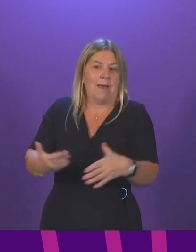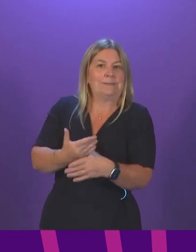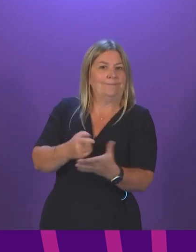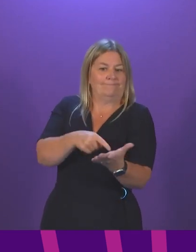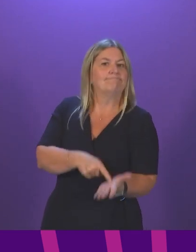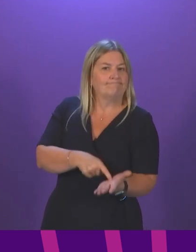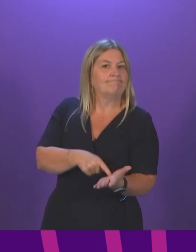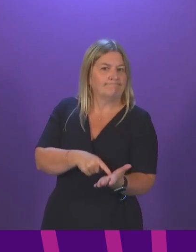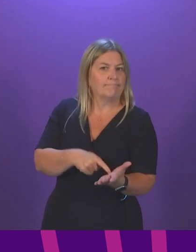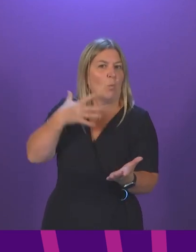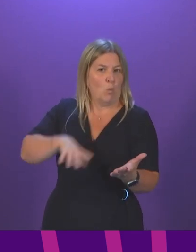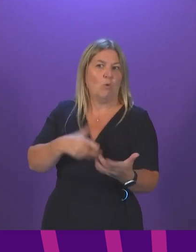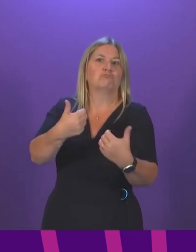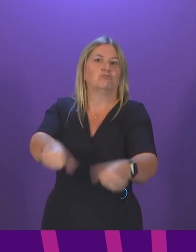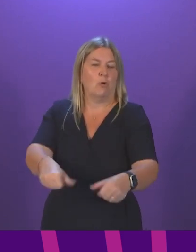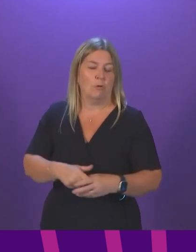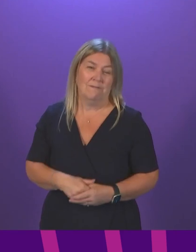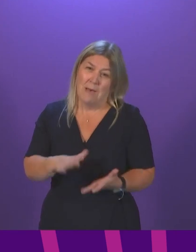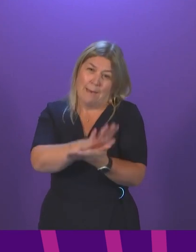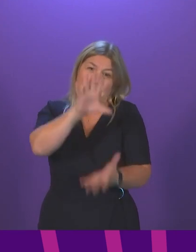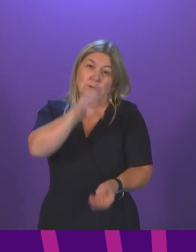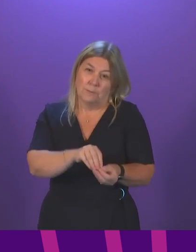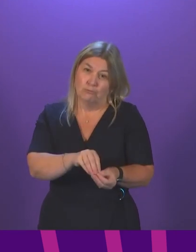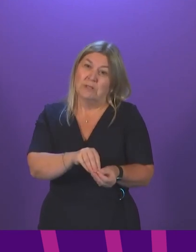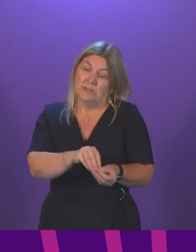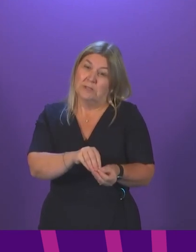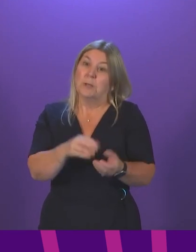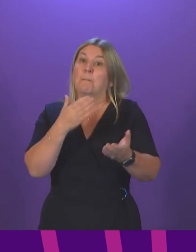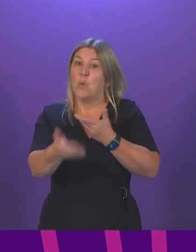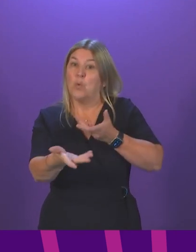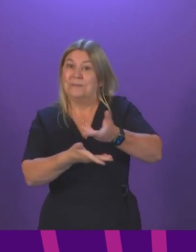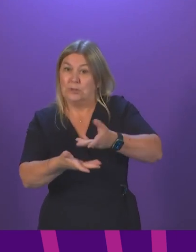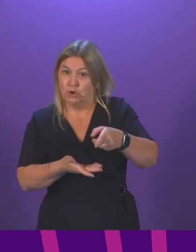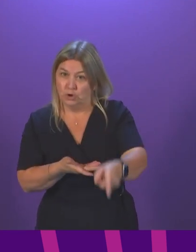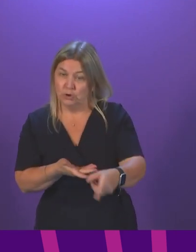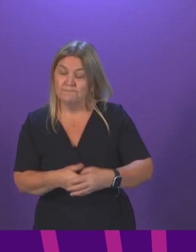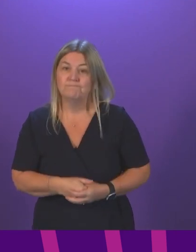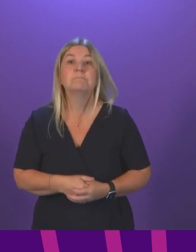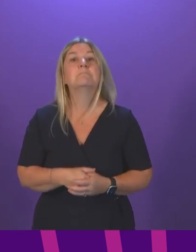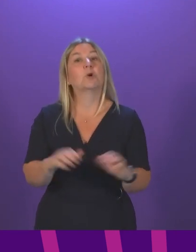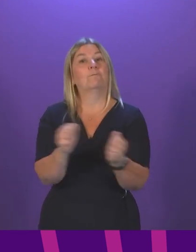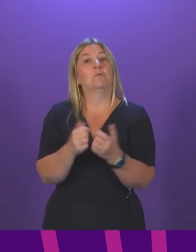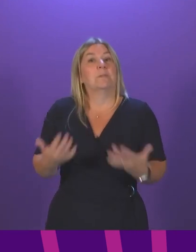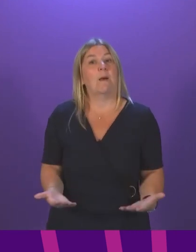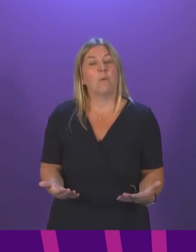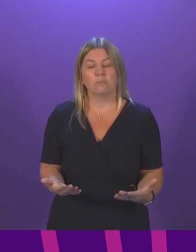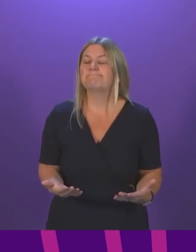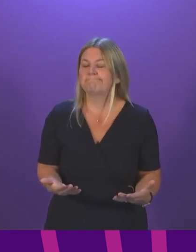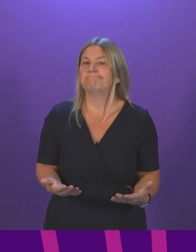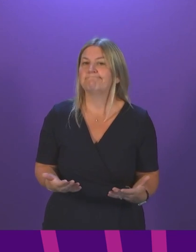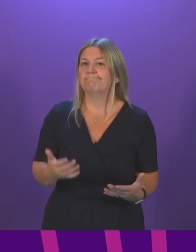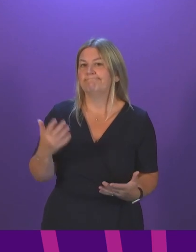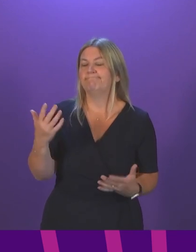consideration. I am happy to summarise these in further exchanges, but I can confirm now that this includes